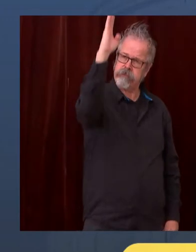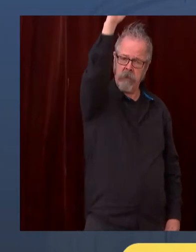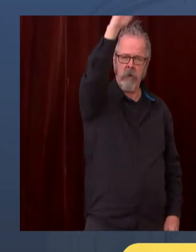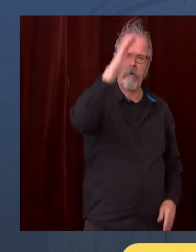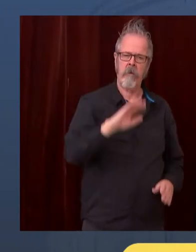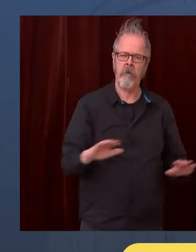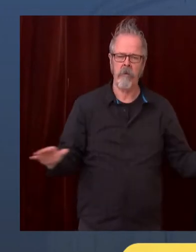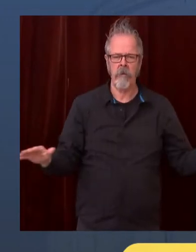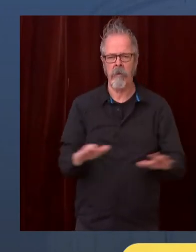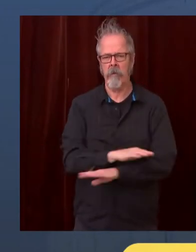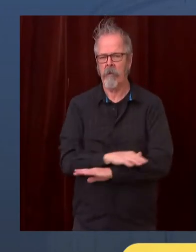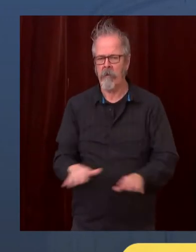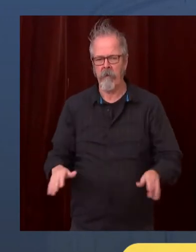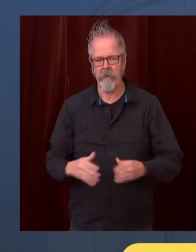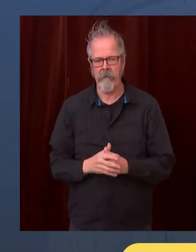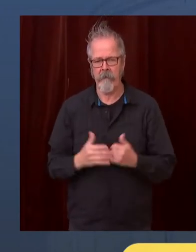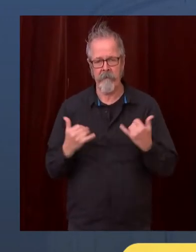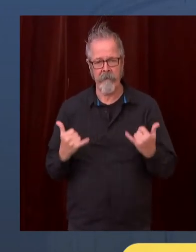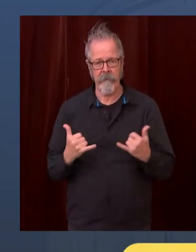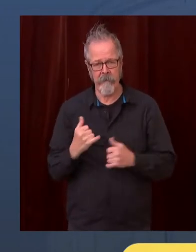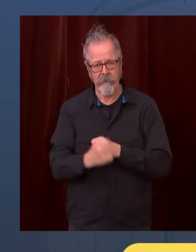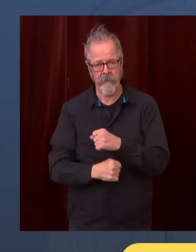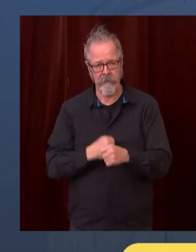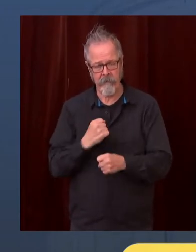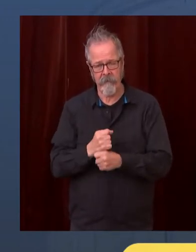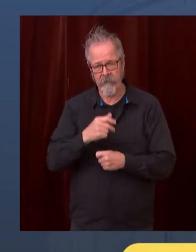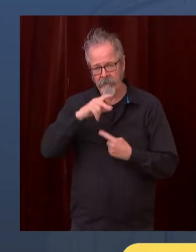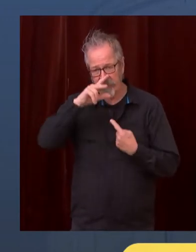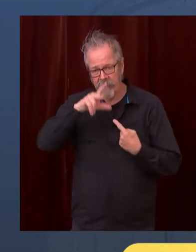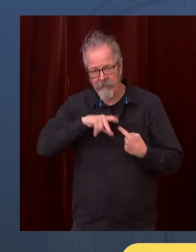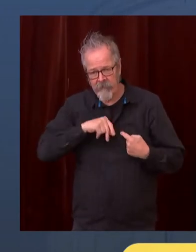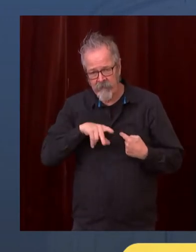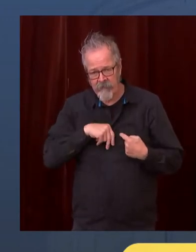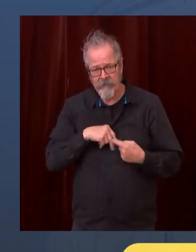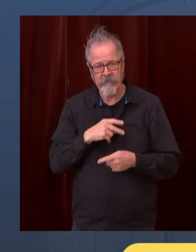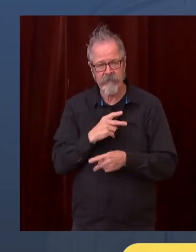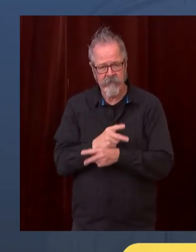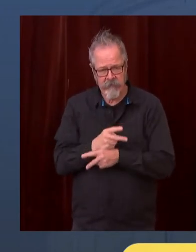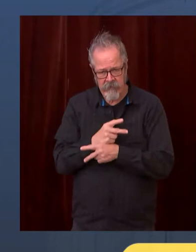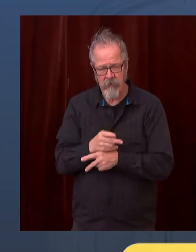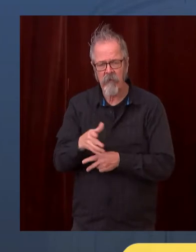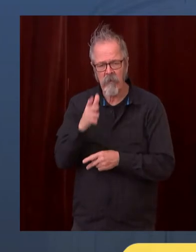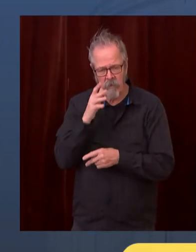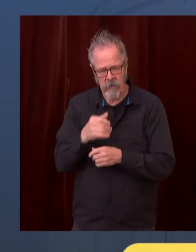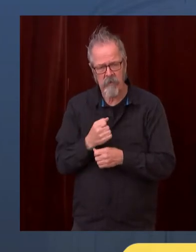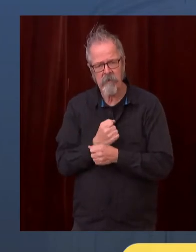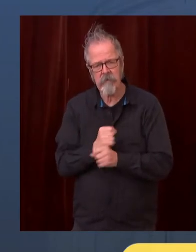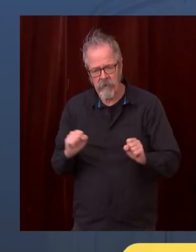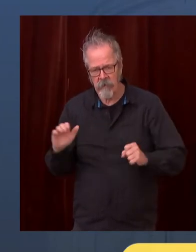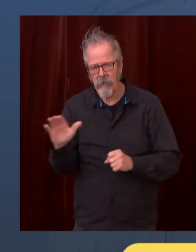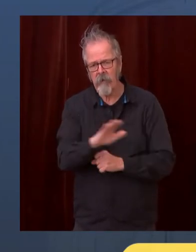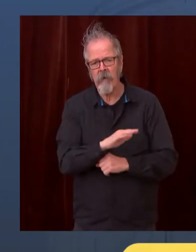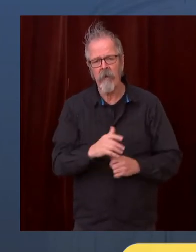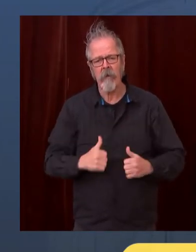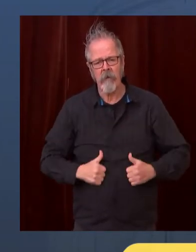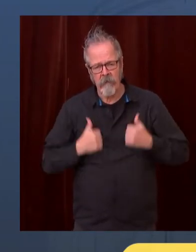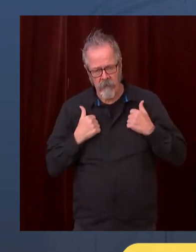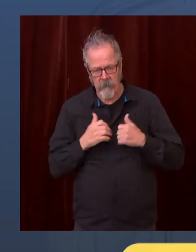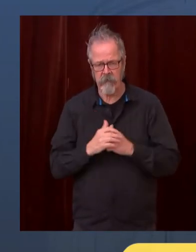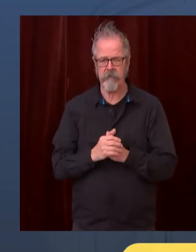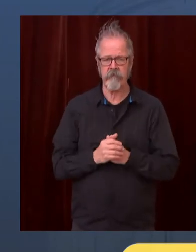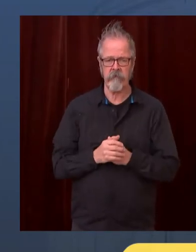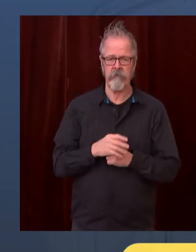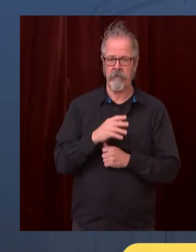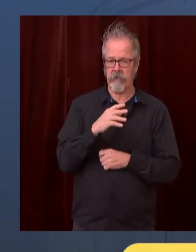lives, but they're also going to hopefully prevent more dramatic action that would be necessary if, if